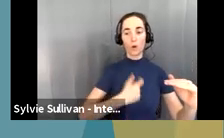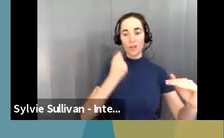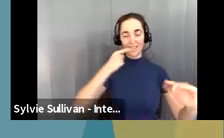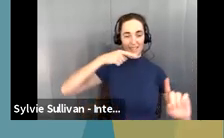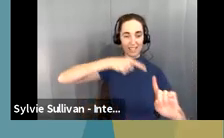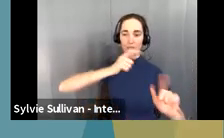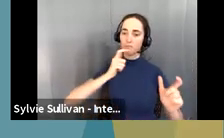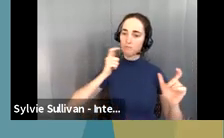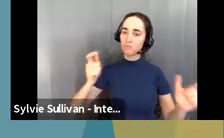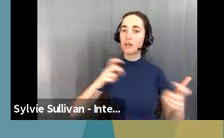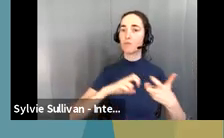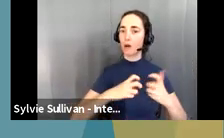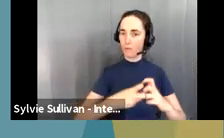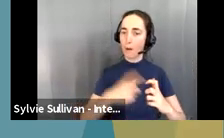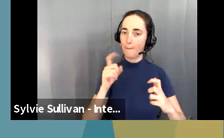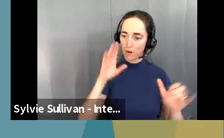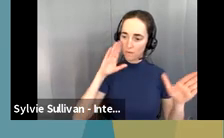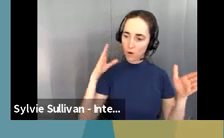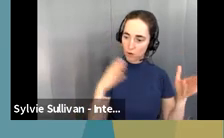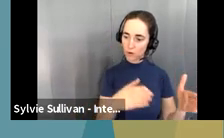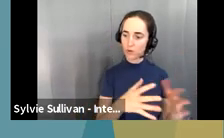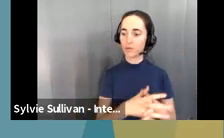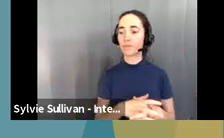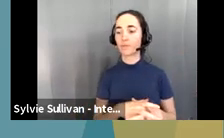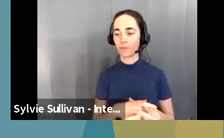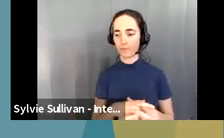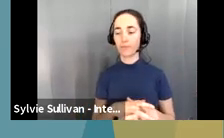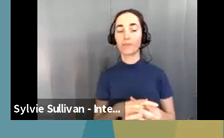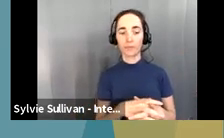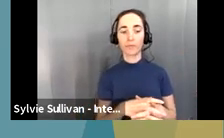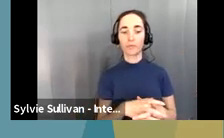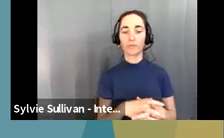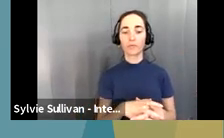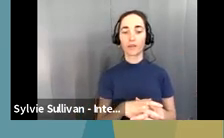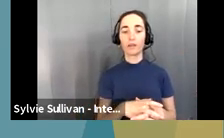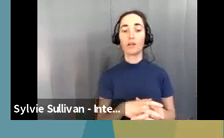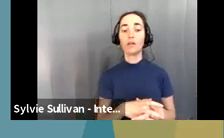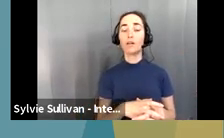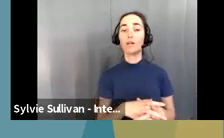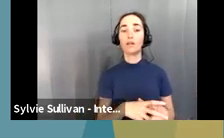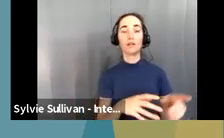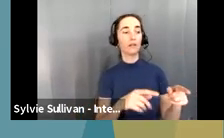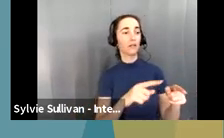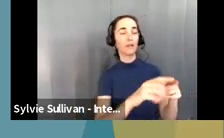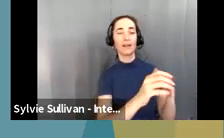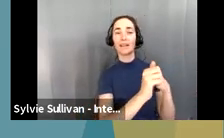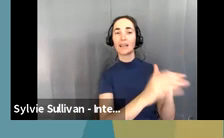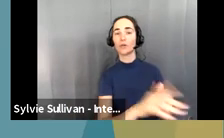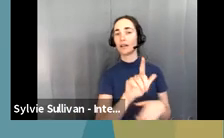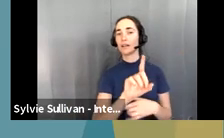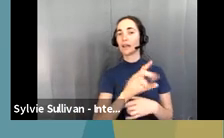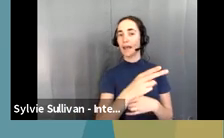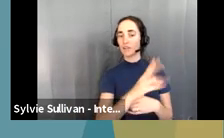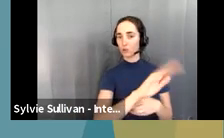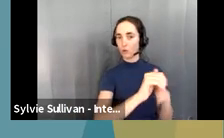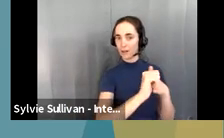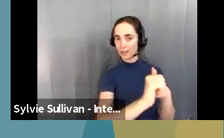where we need to be focused on, and we are following the lead of, um, our leadership at LDH and making sure